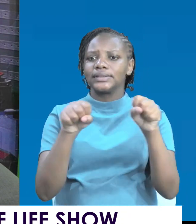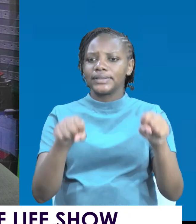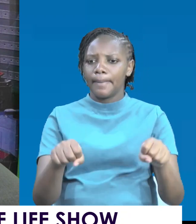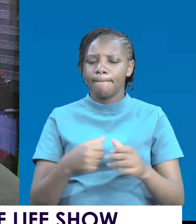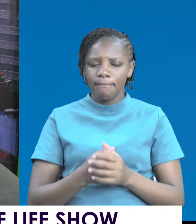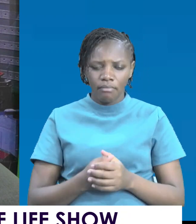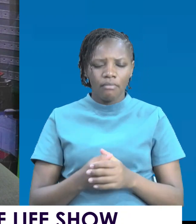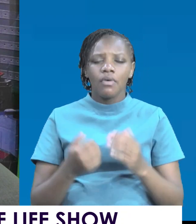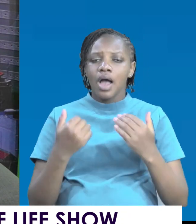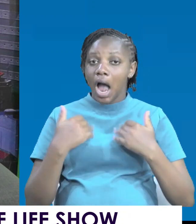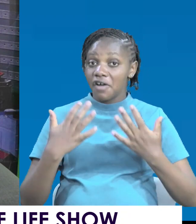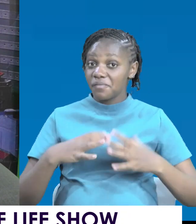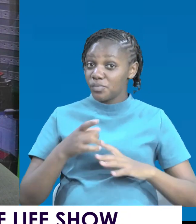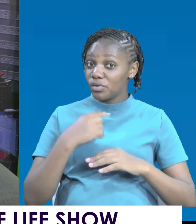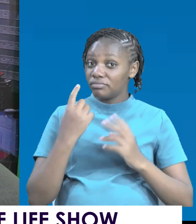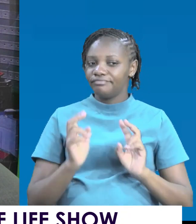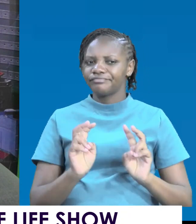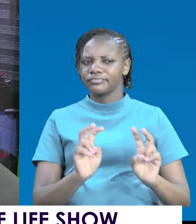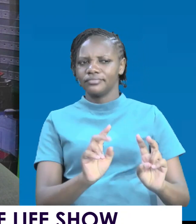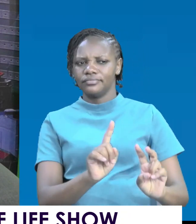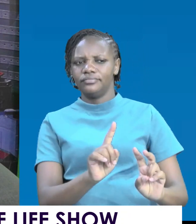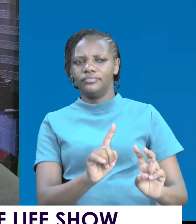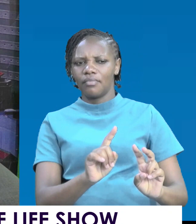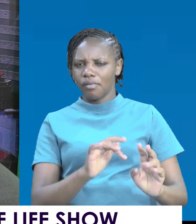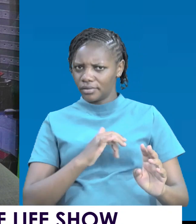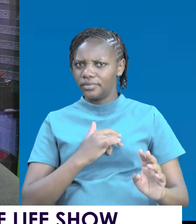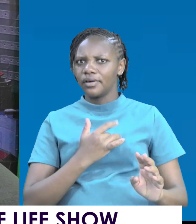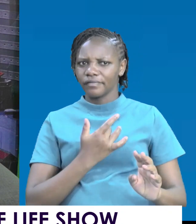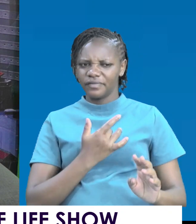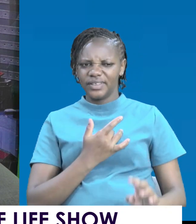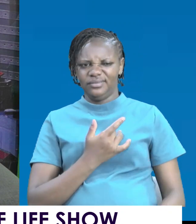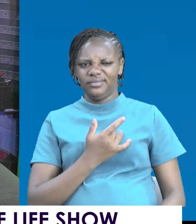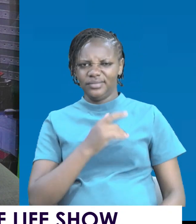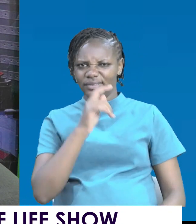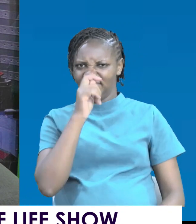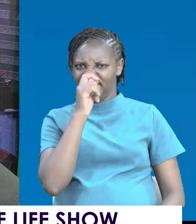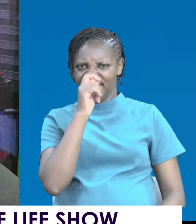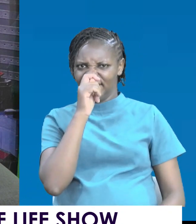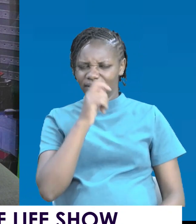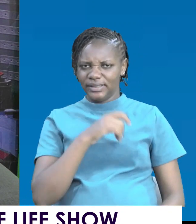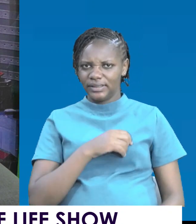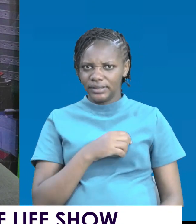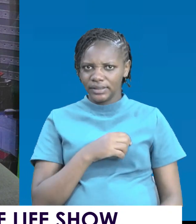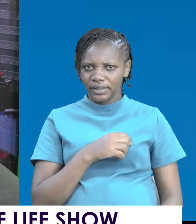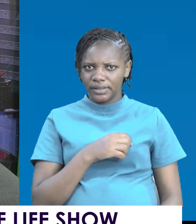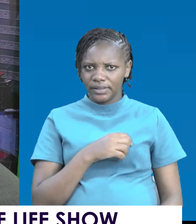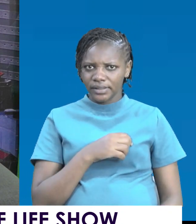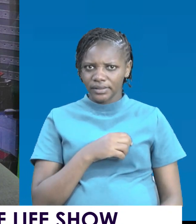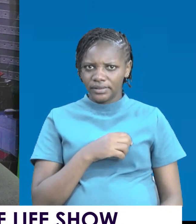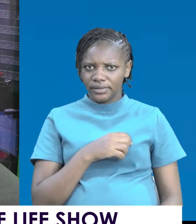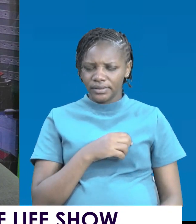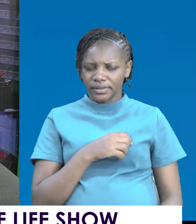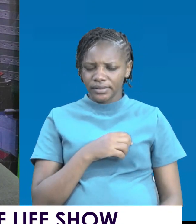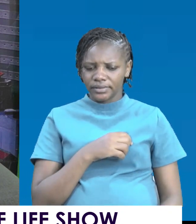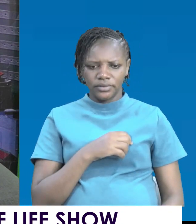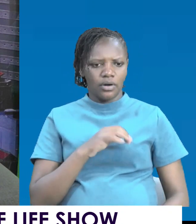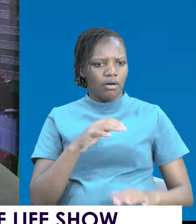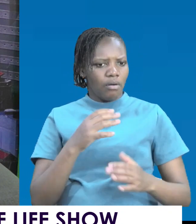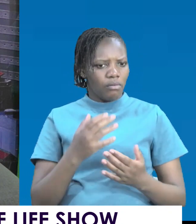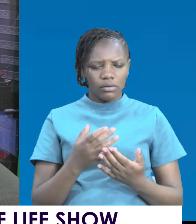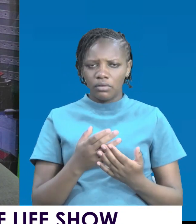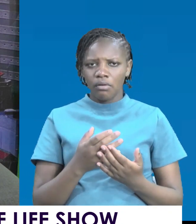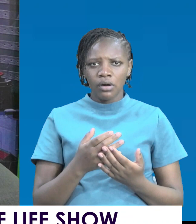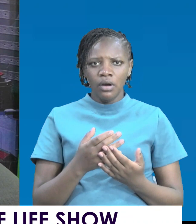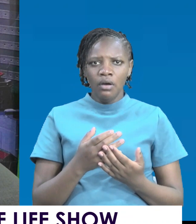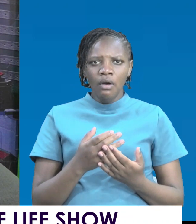There are people that look at you and you are the object of jealousy. Trust you me. You are the object of strife for